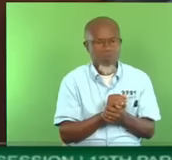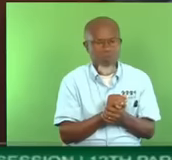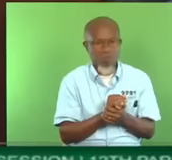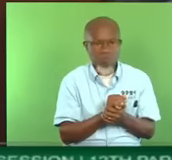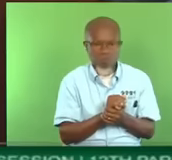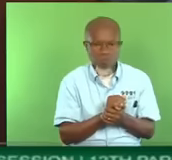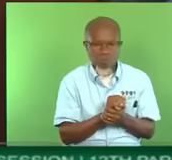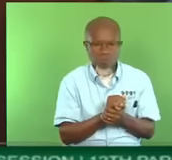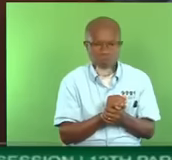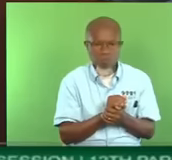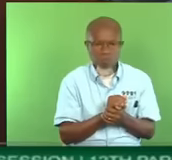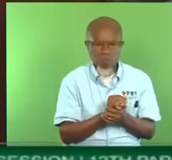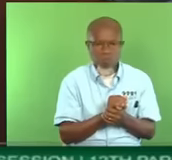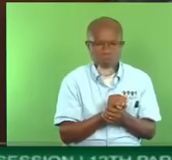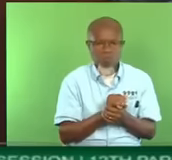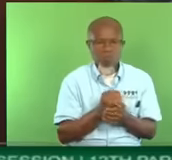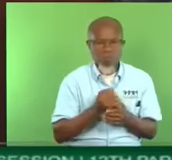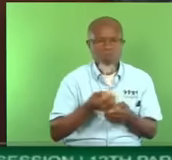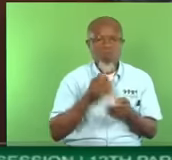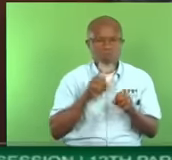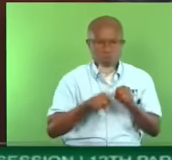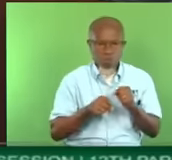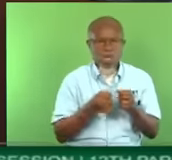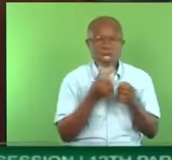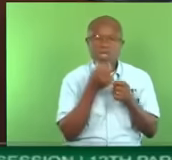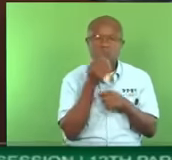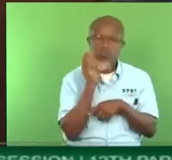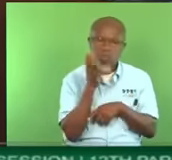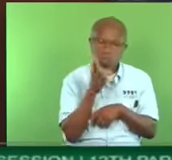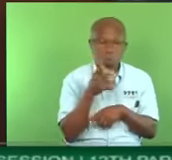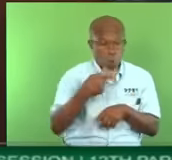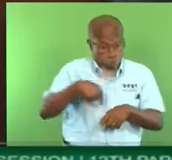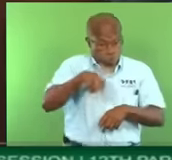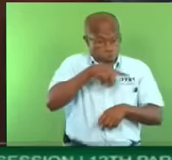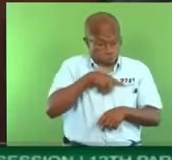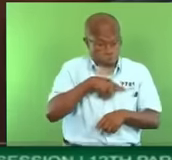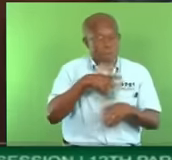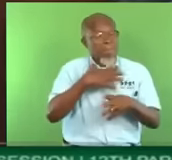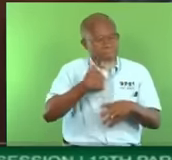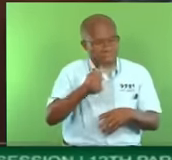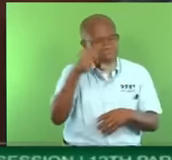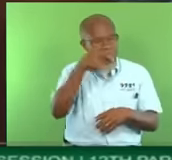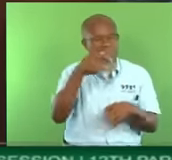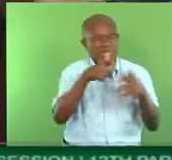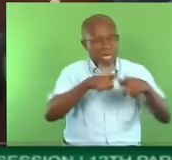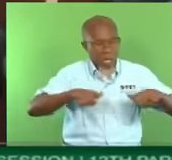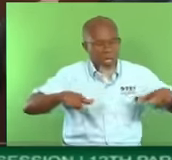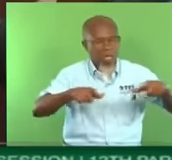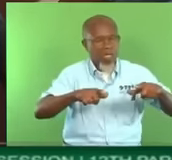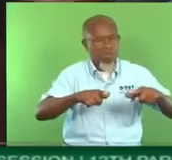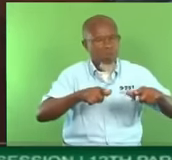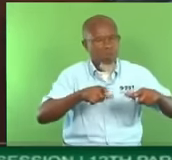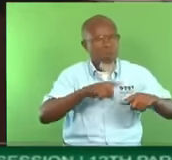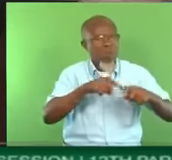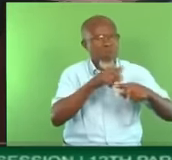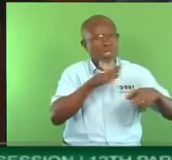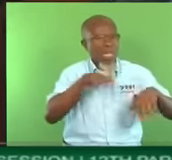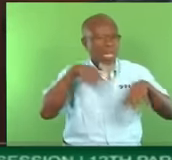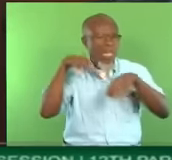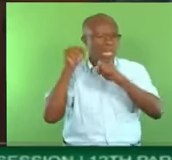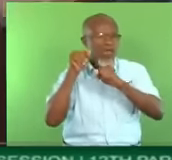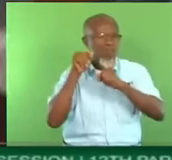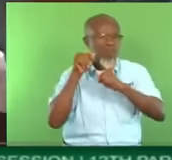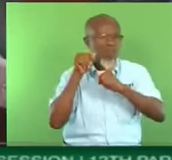as a functionary, I speak to indicate that we purchased this land. When we left office, we had already turned south,